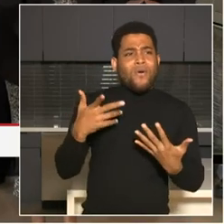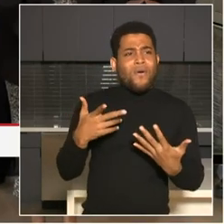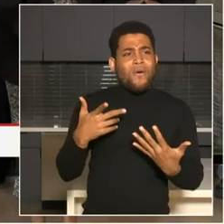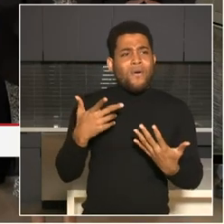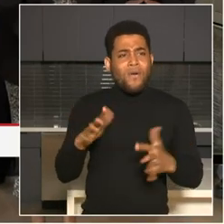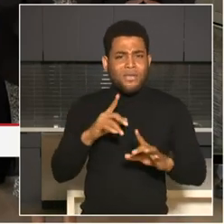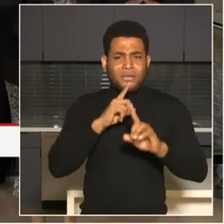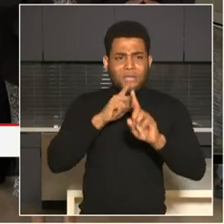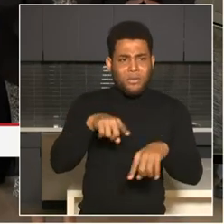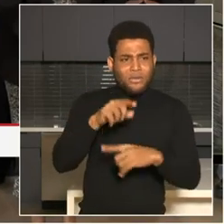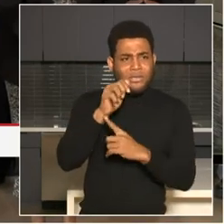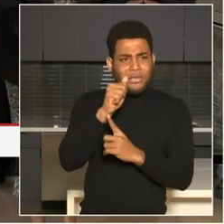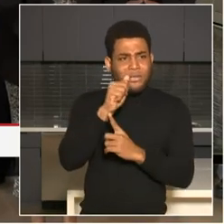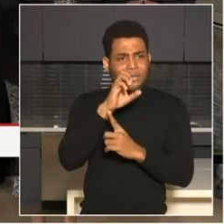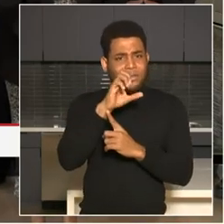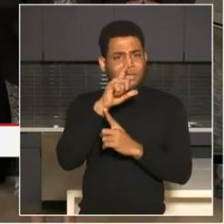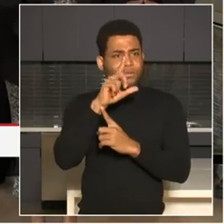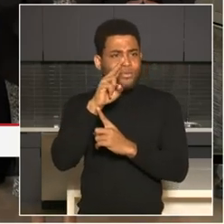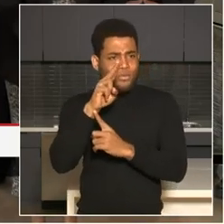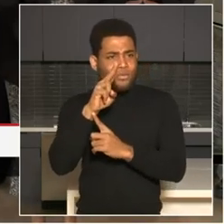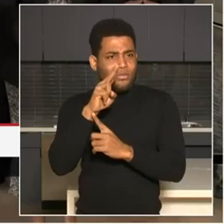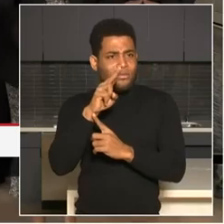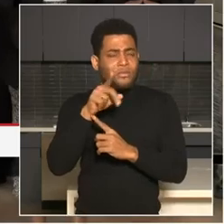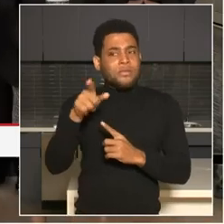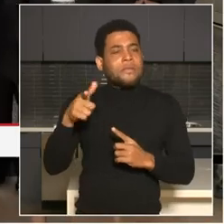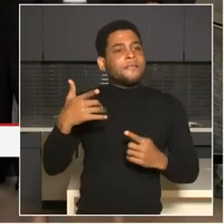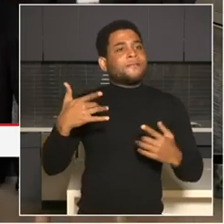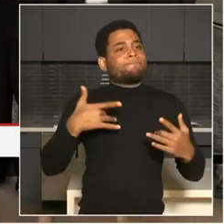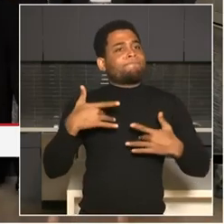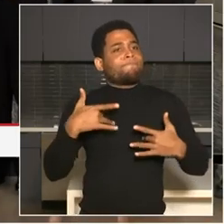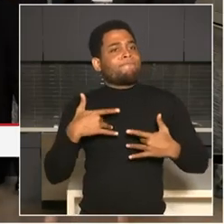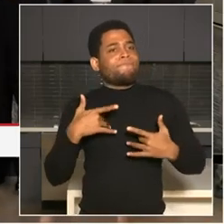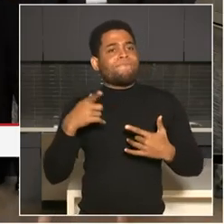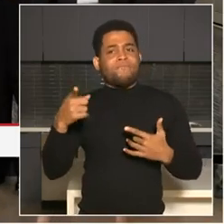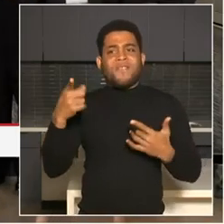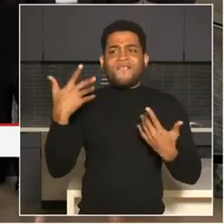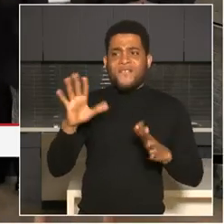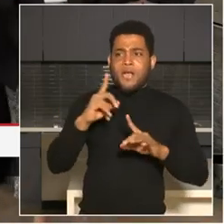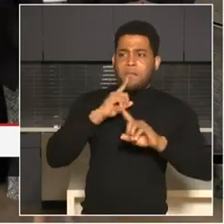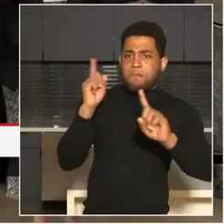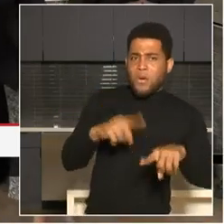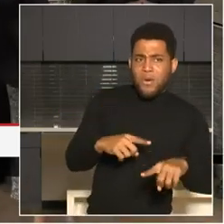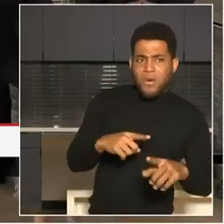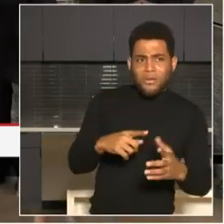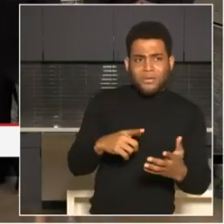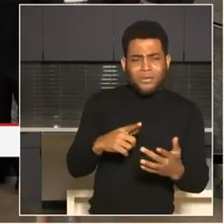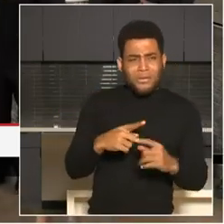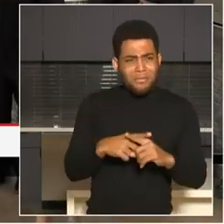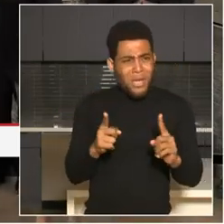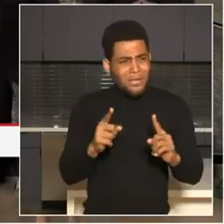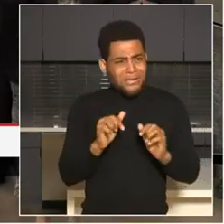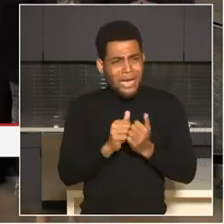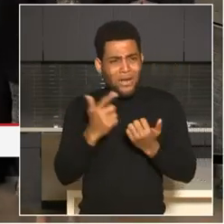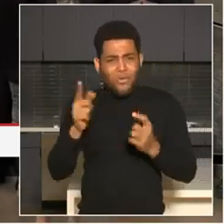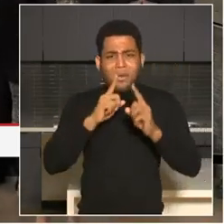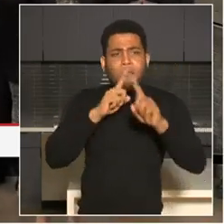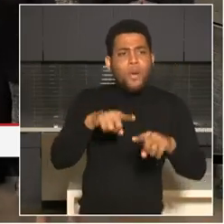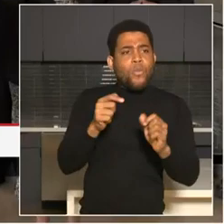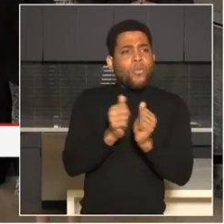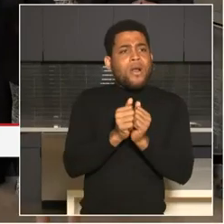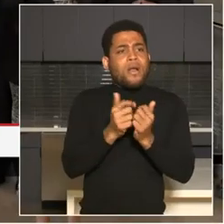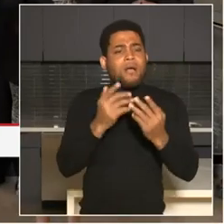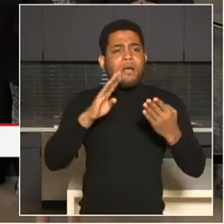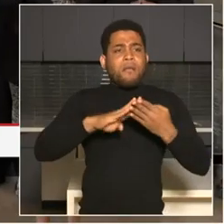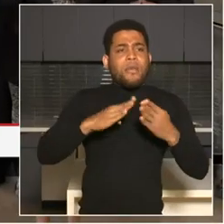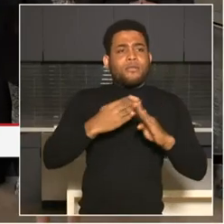message to the community members here in D.C. concerned about crime and, and those who have, um, ill intent? What's your message?